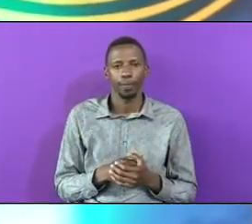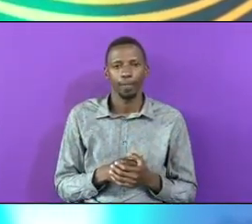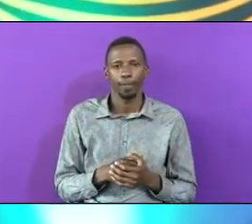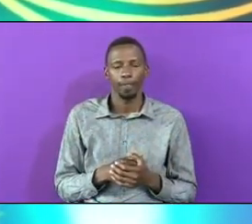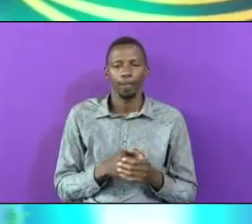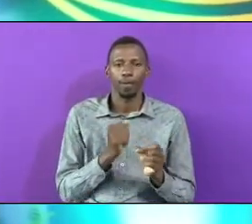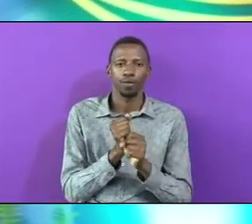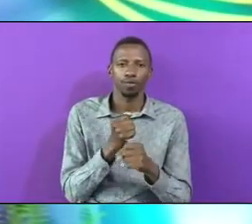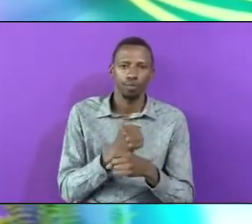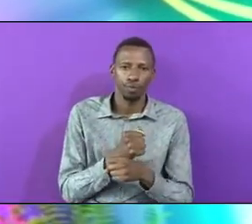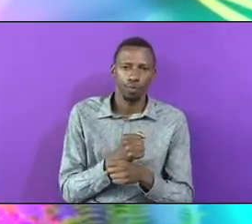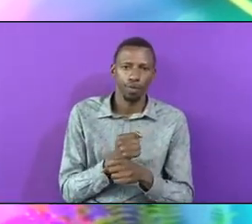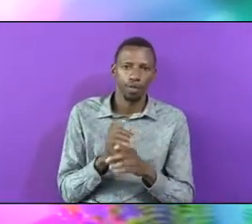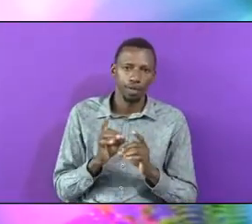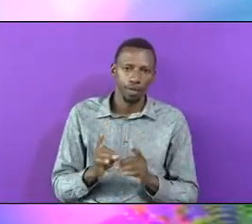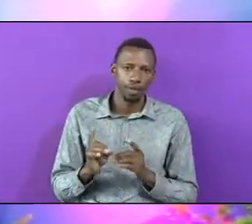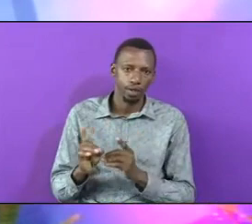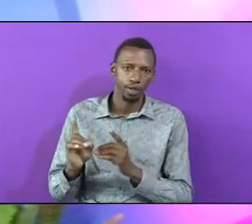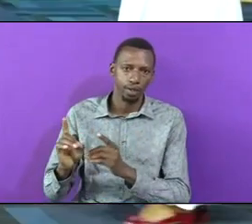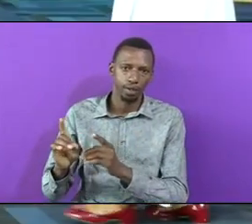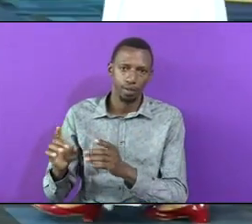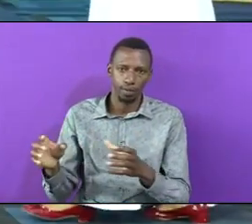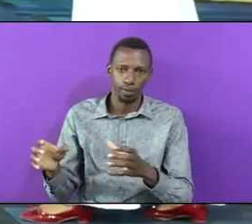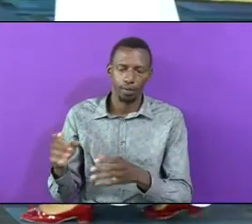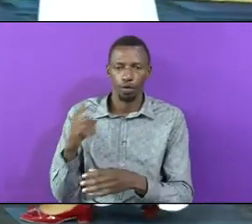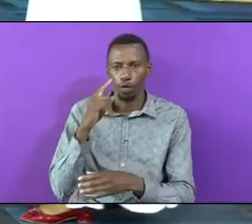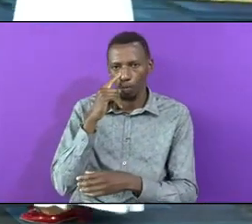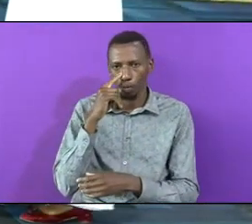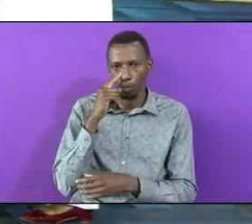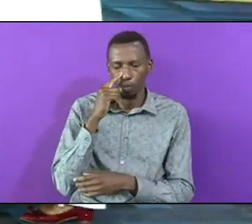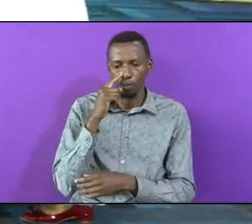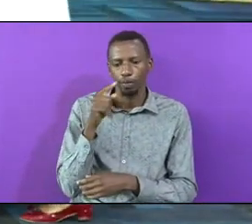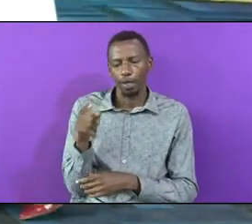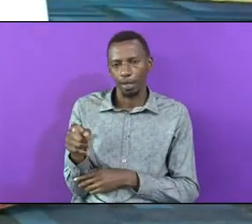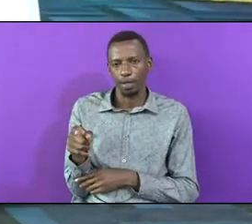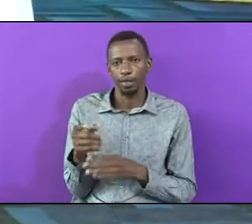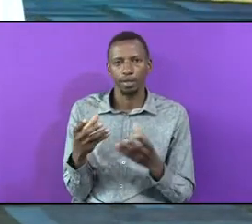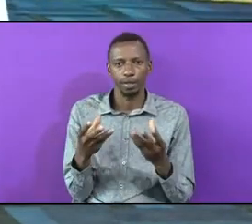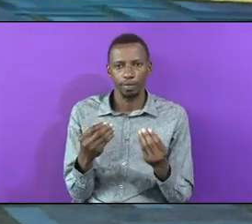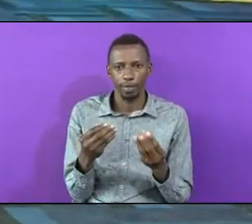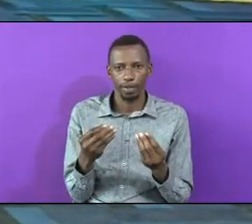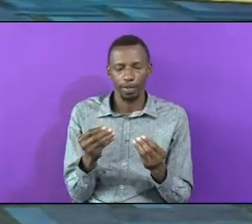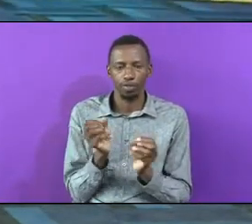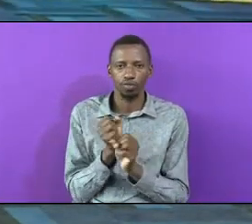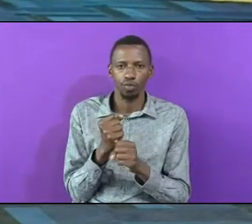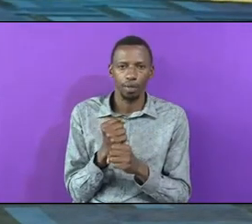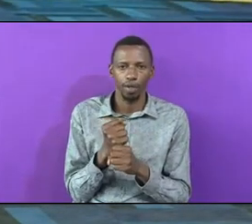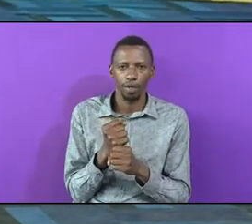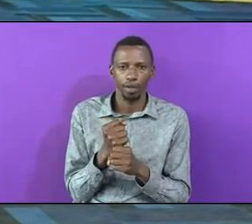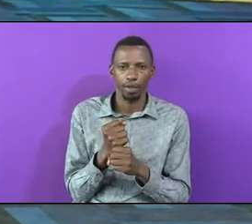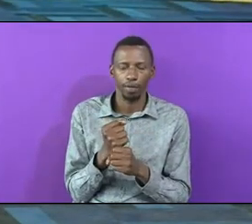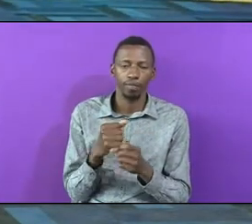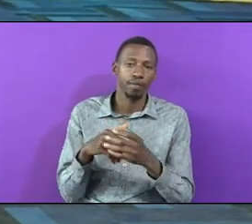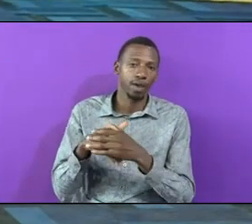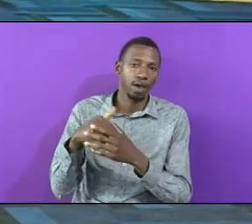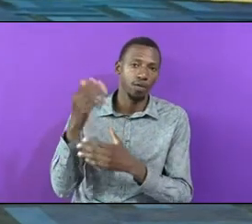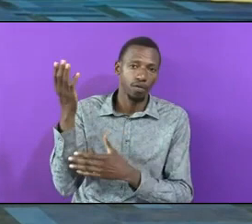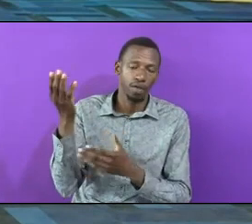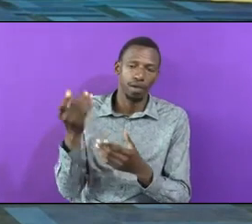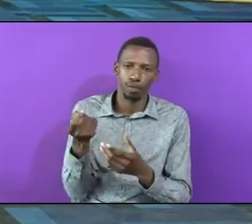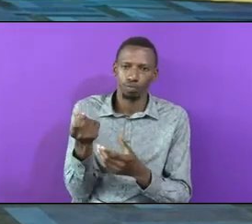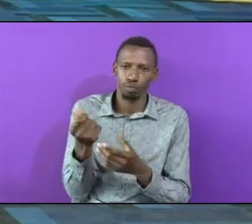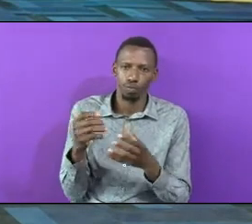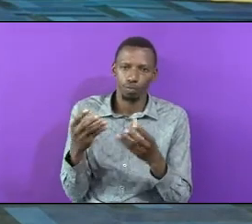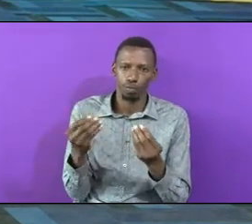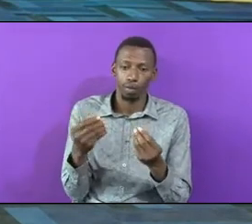To Make Disciples At Home It Is A Little Easy To Make Them Out There But Right In The